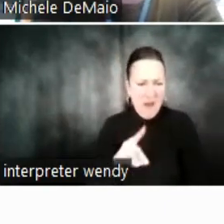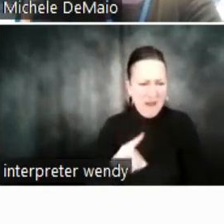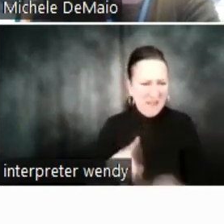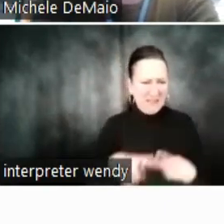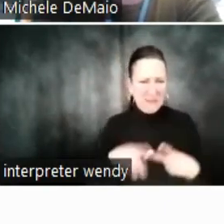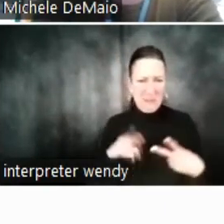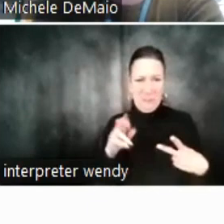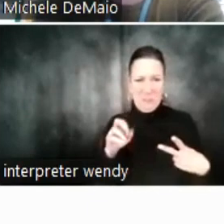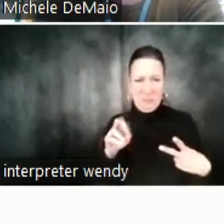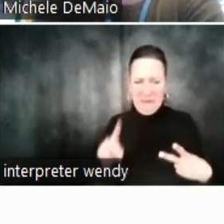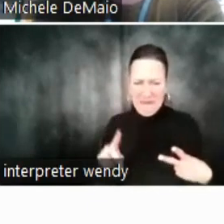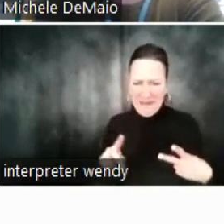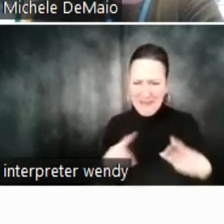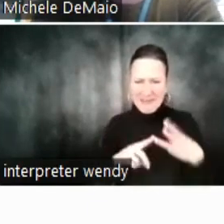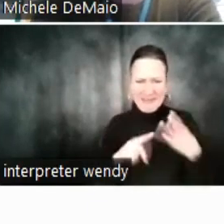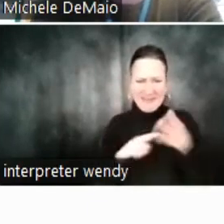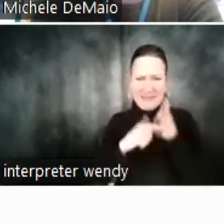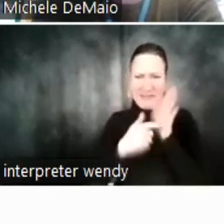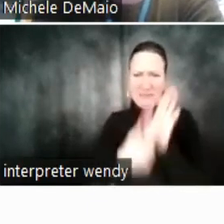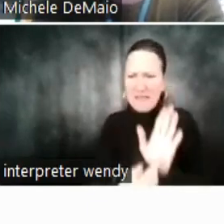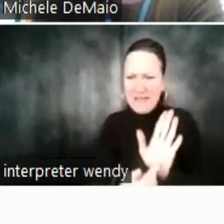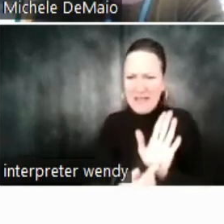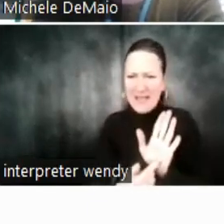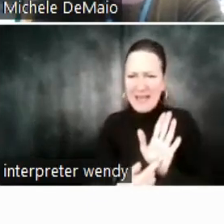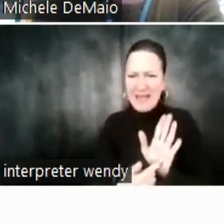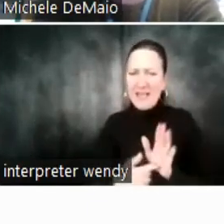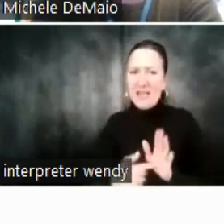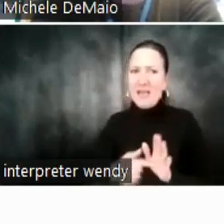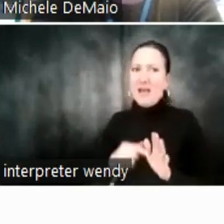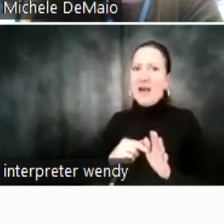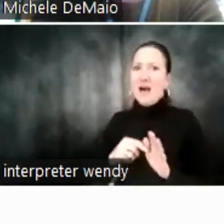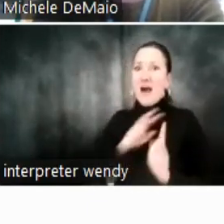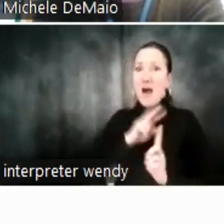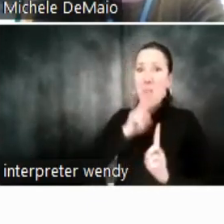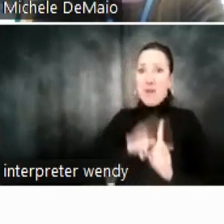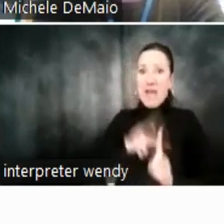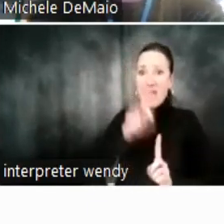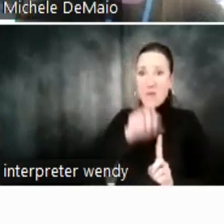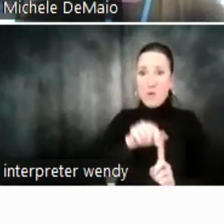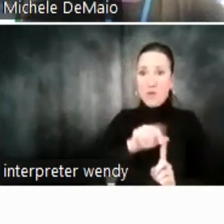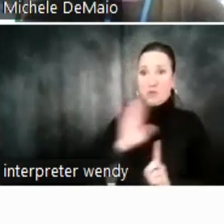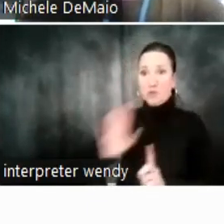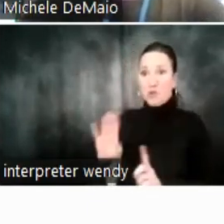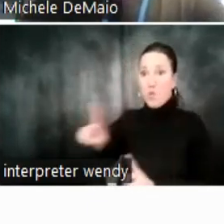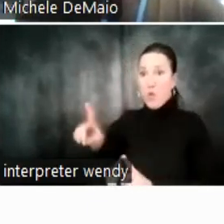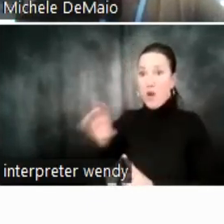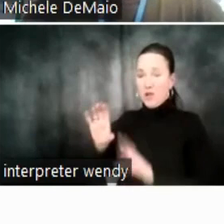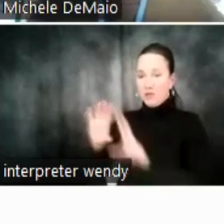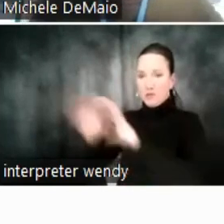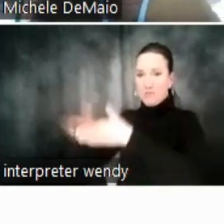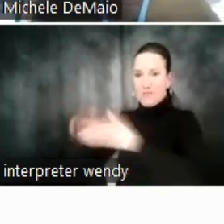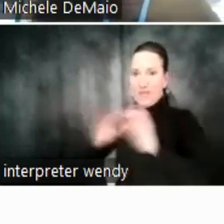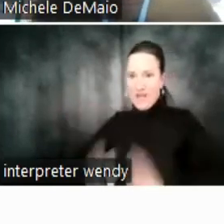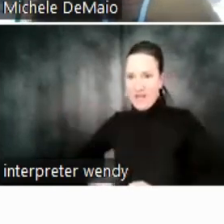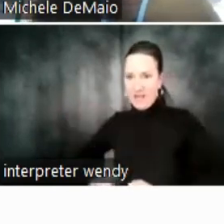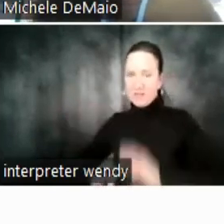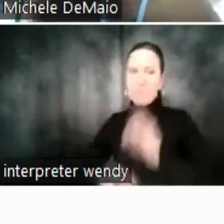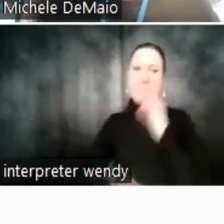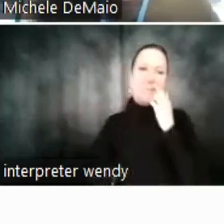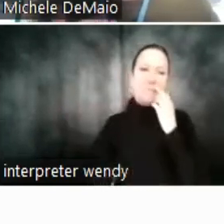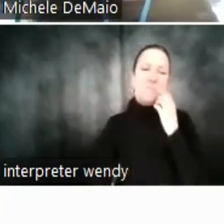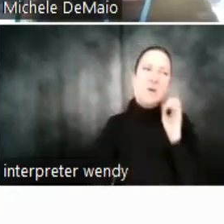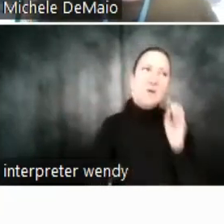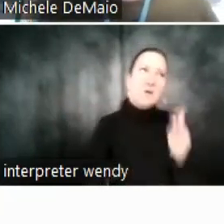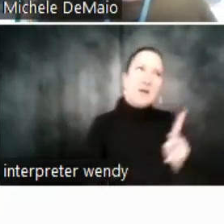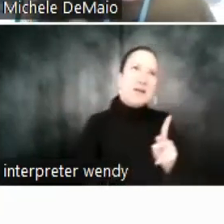us understand what you're helping those 100 clients to do. 100%. So I guess it's going a little bit easier to kind of